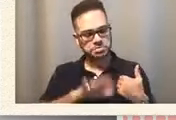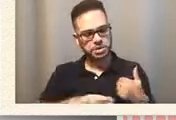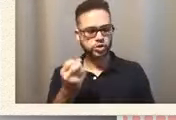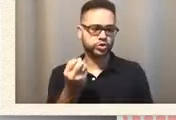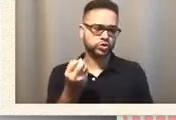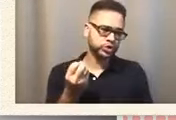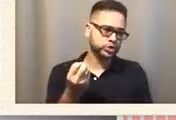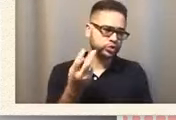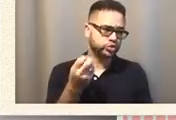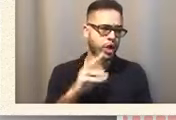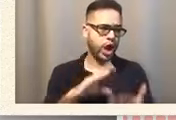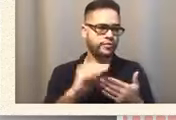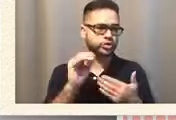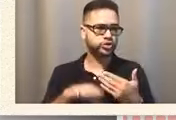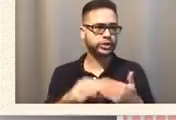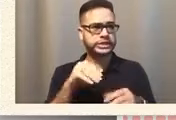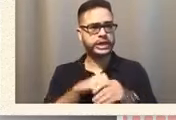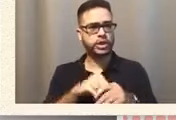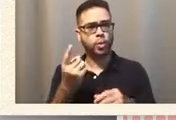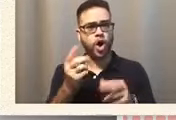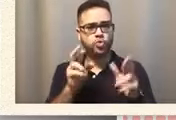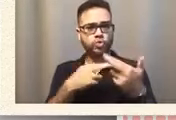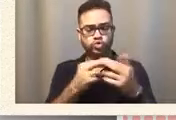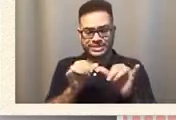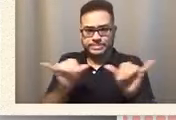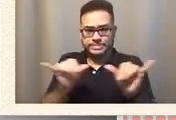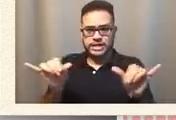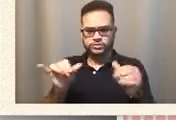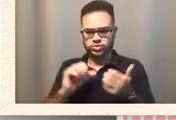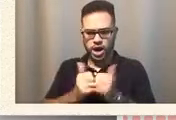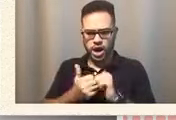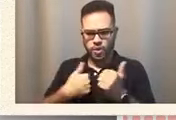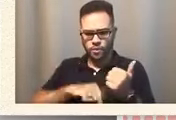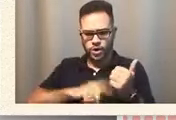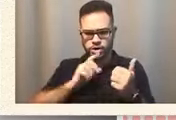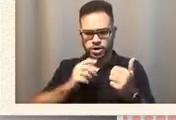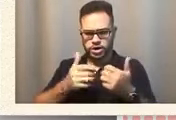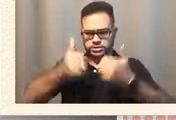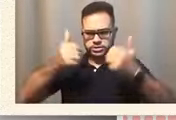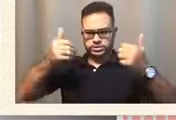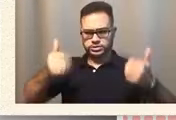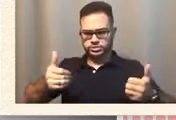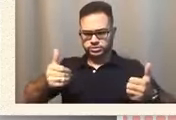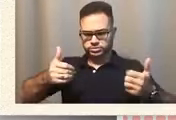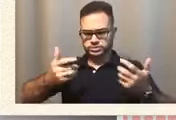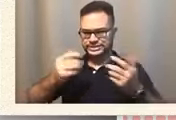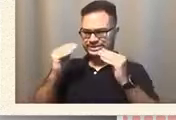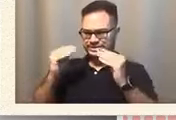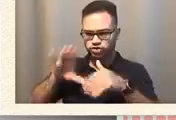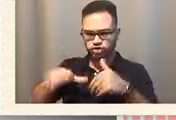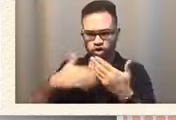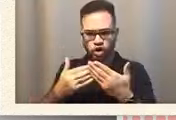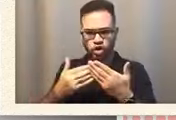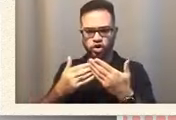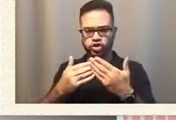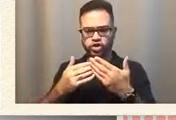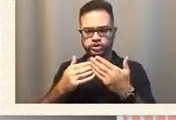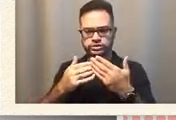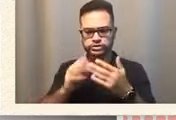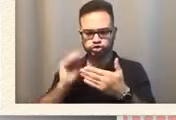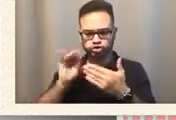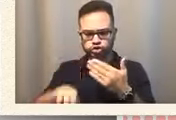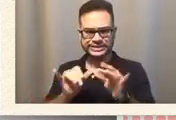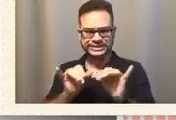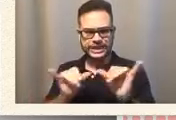at a time. So it's like, how are we going to, how are we going to teach all these students at once while not